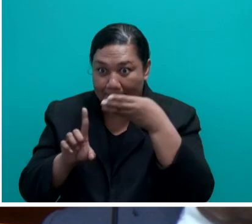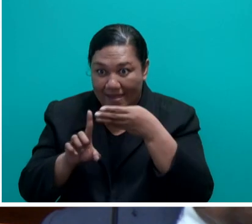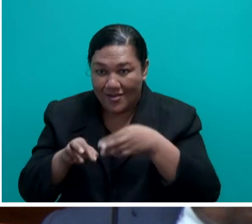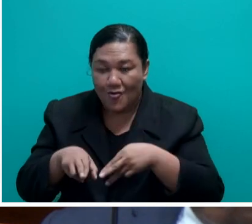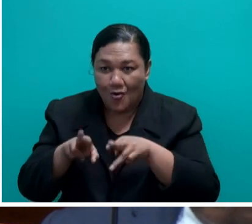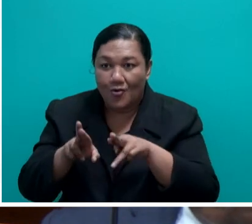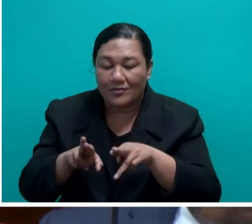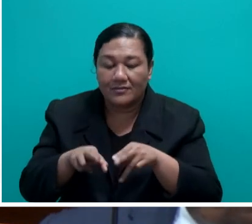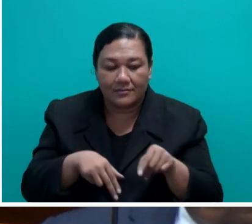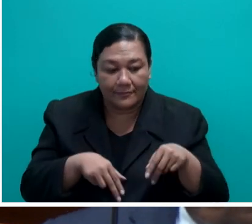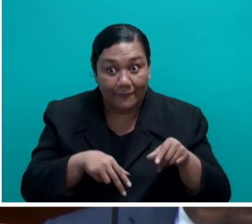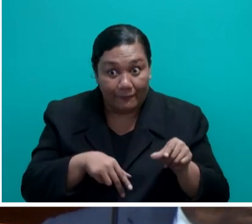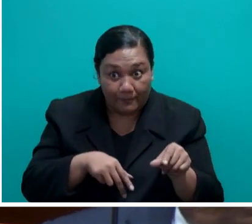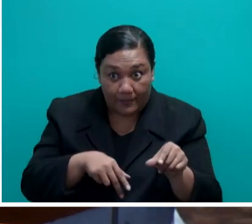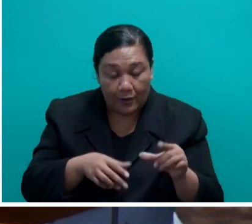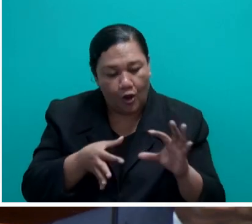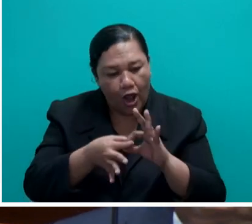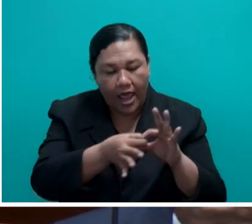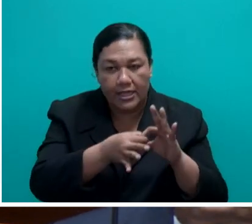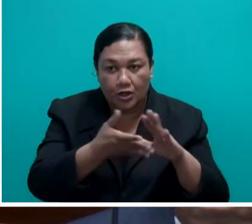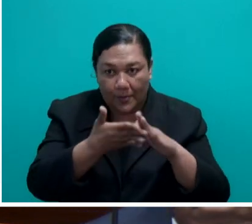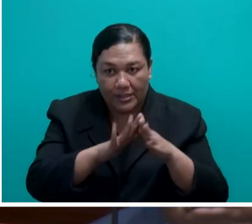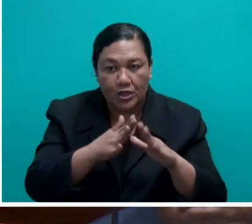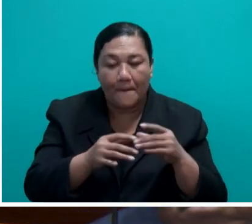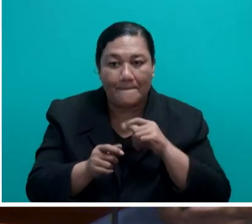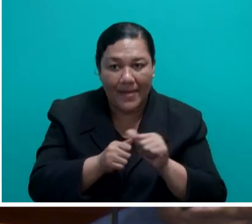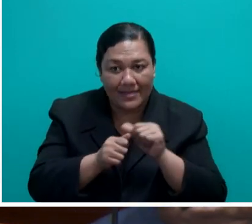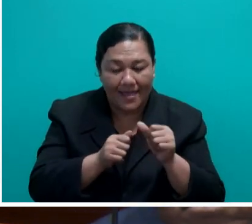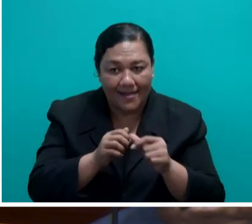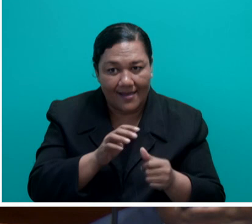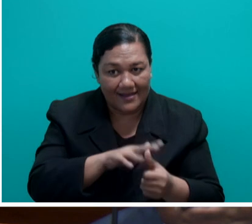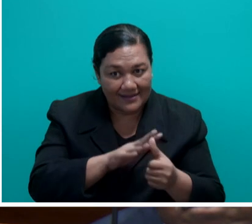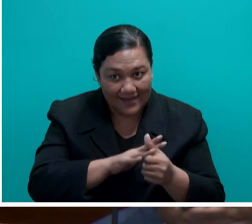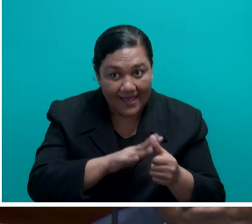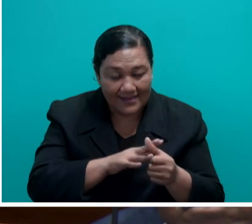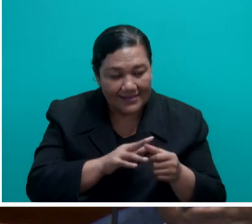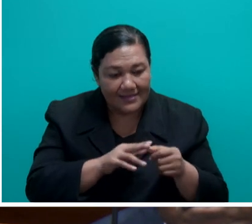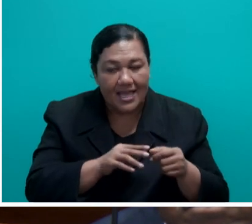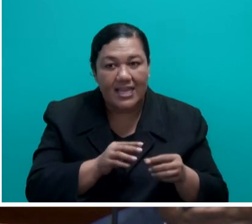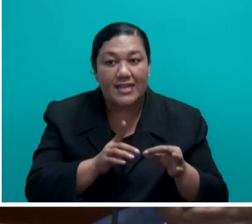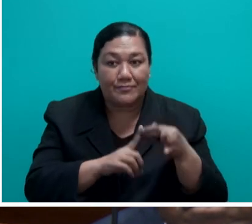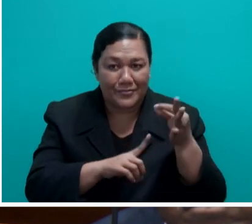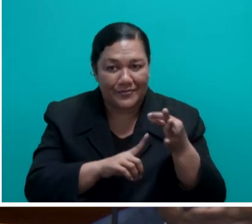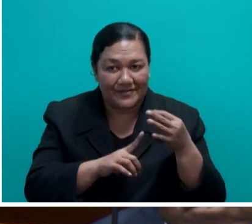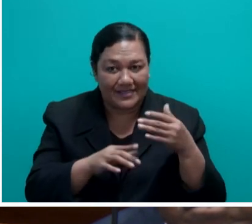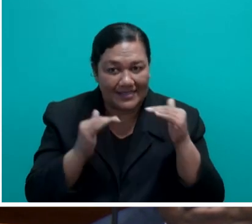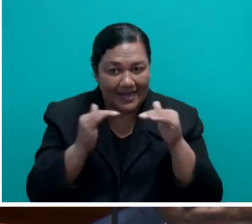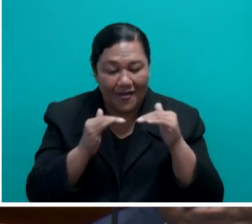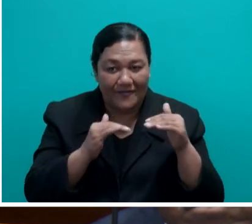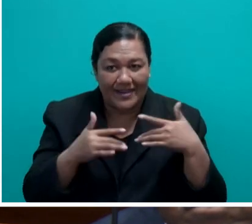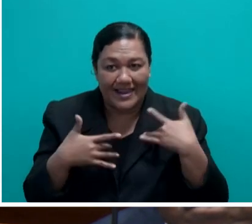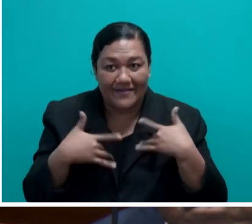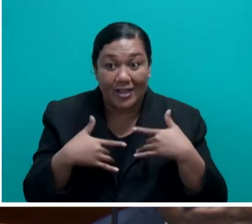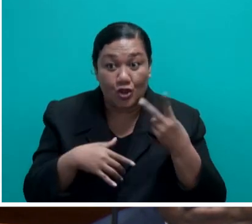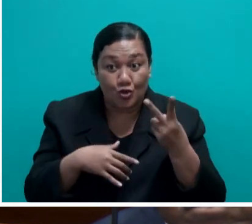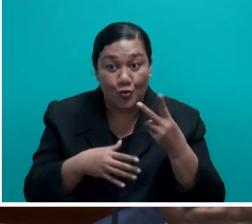Footpaths and footbridges connect communities for better accessibility and improving standard of living. Approximately $2 million